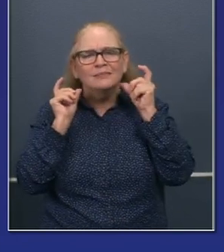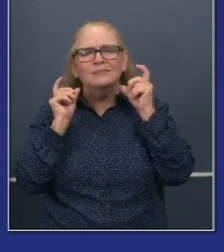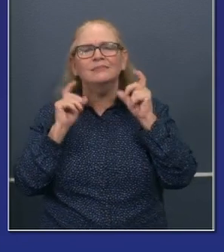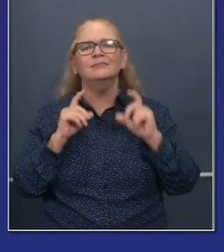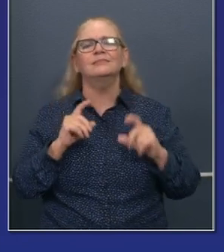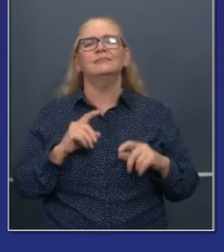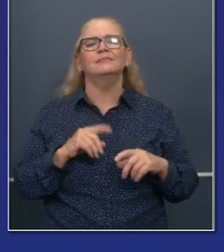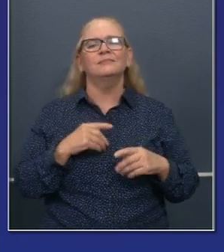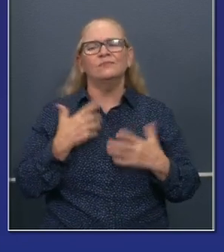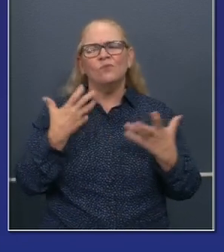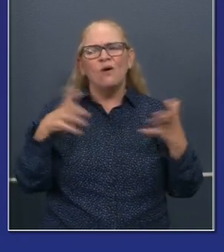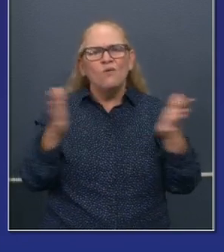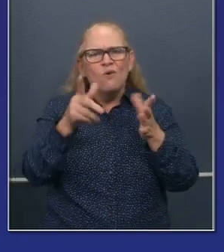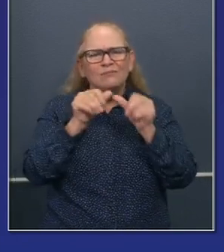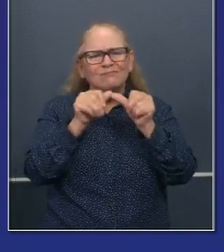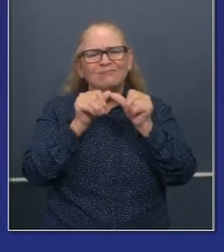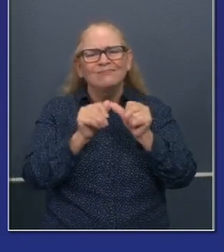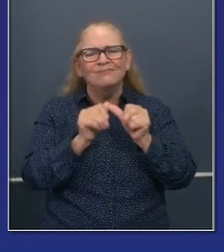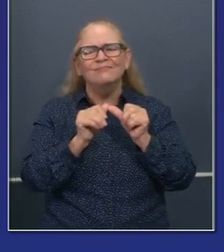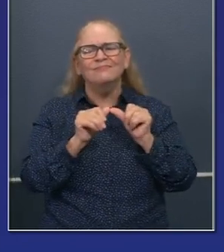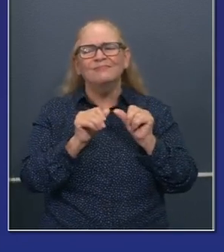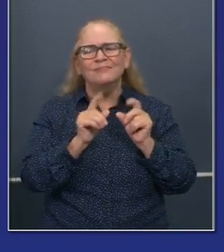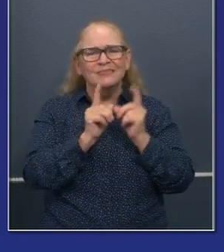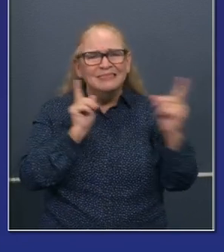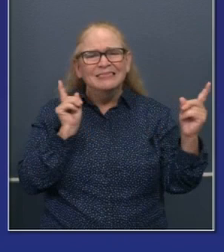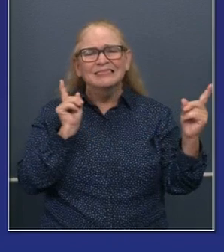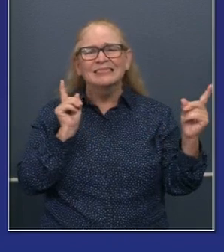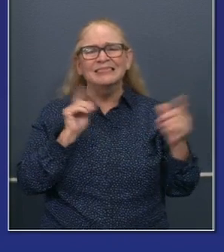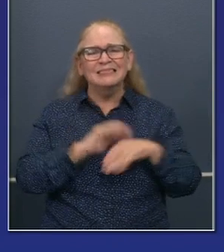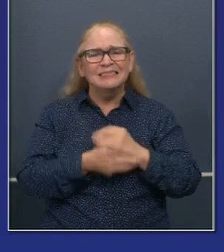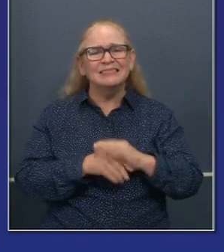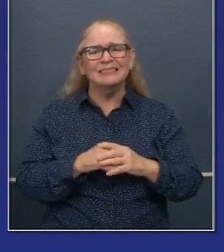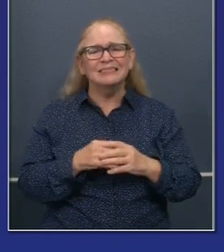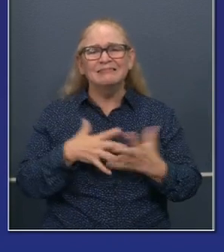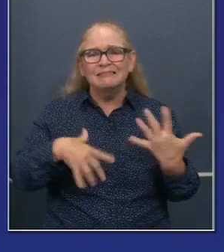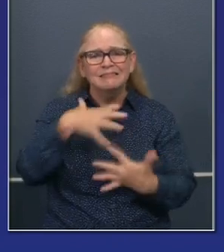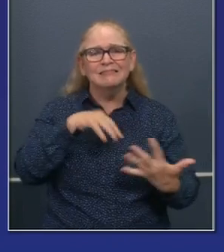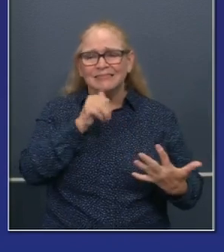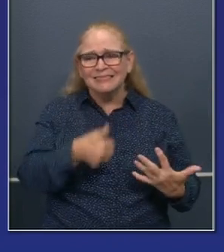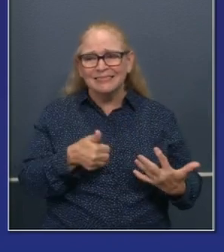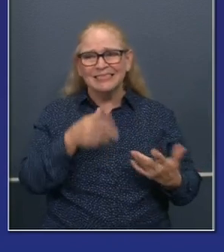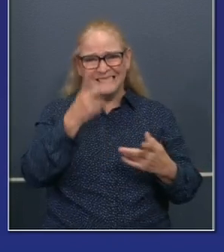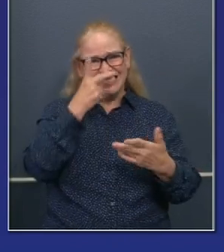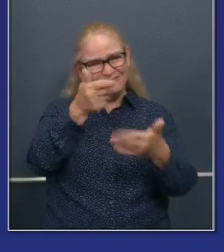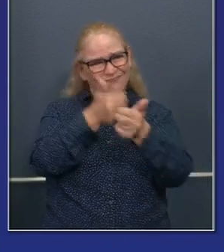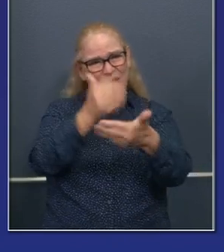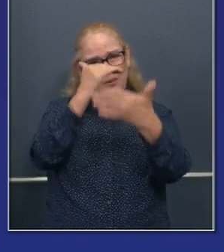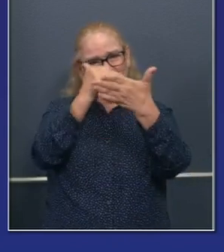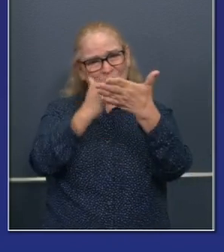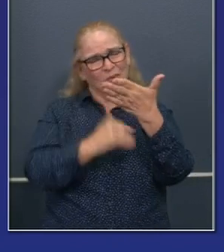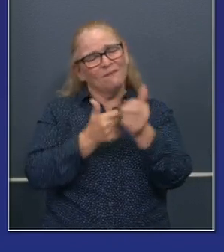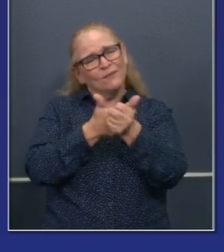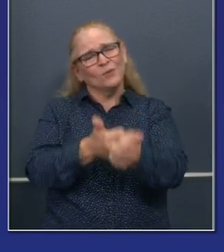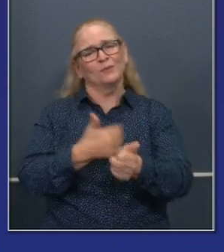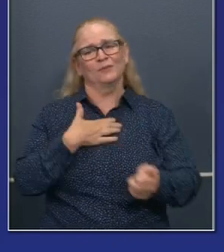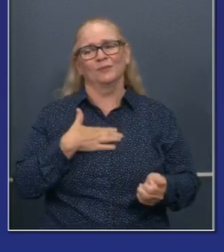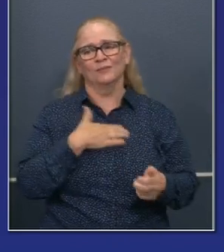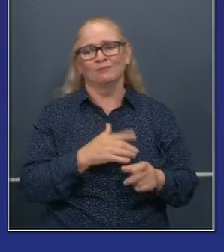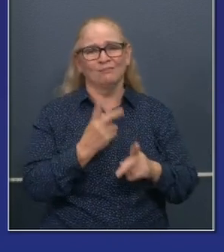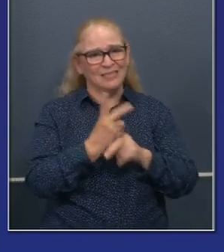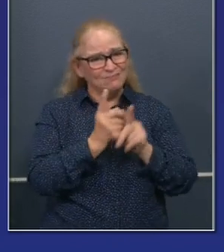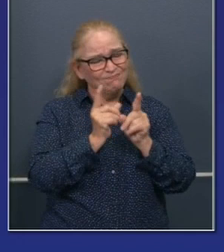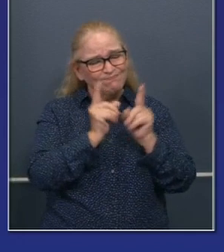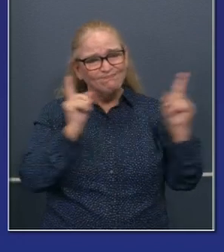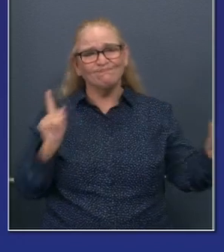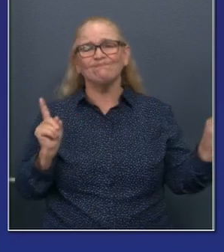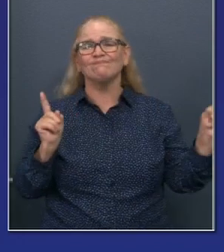to go down, wear a mask. I want to see those numbers continue to go in the right direction, continue to physically distance. I